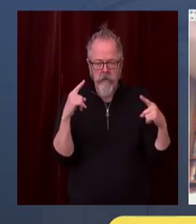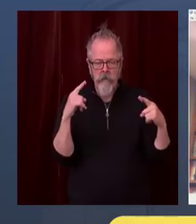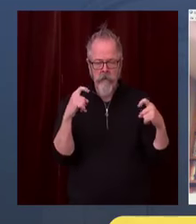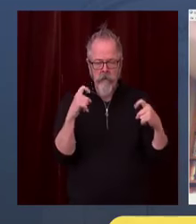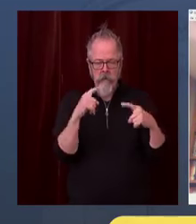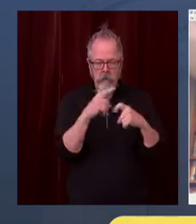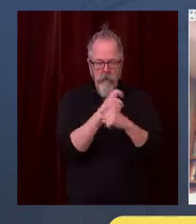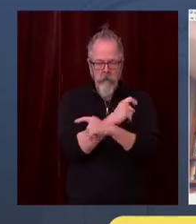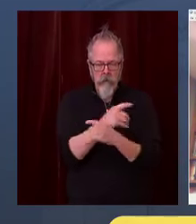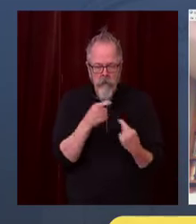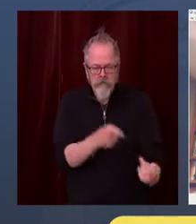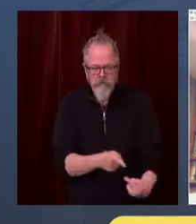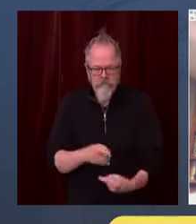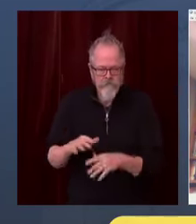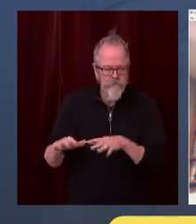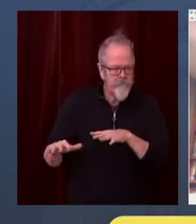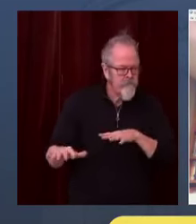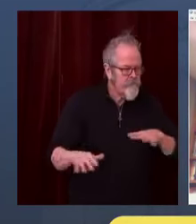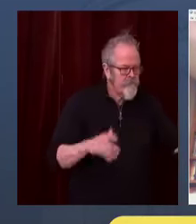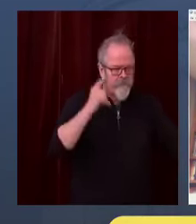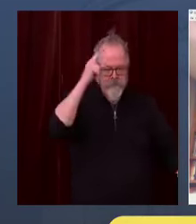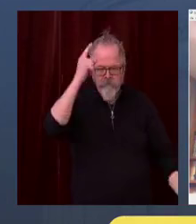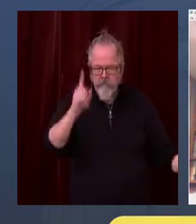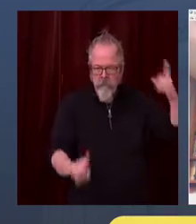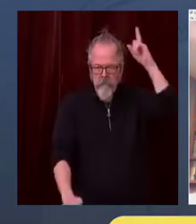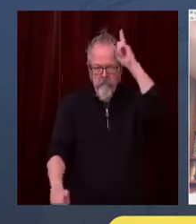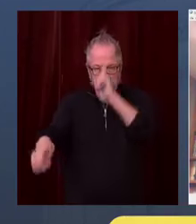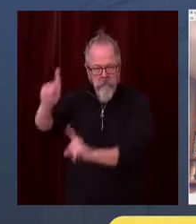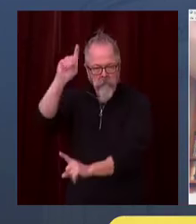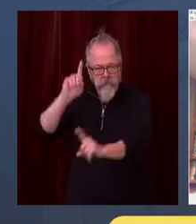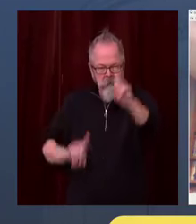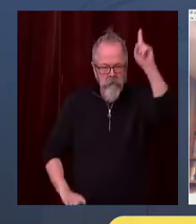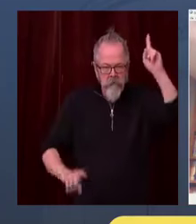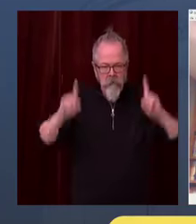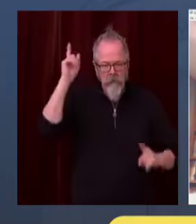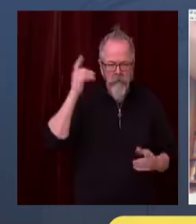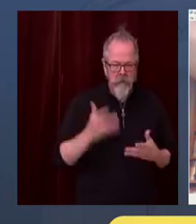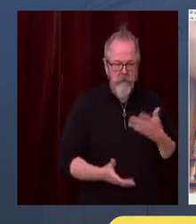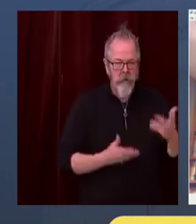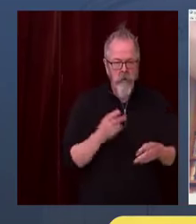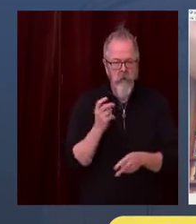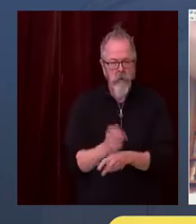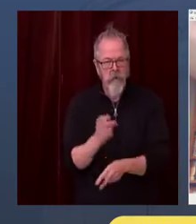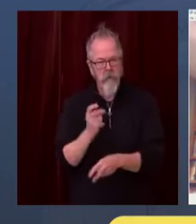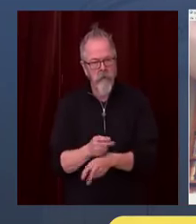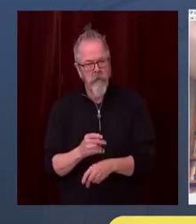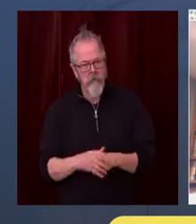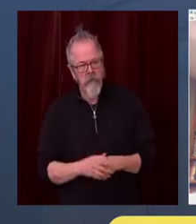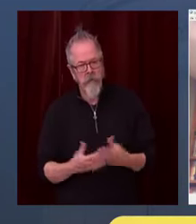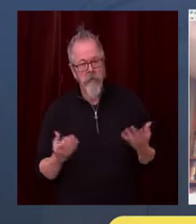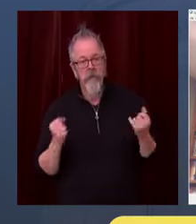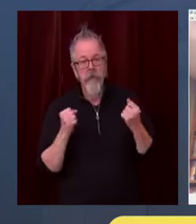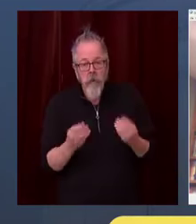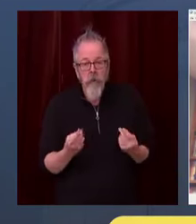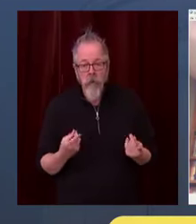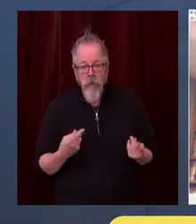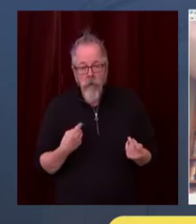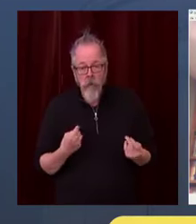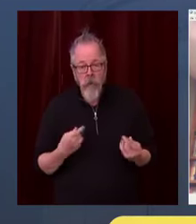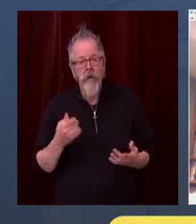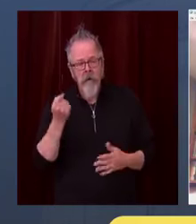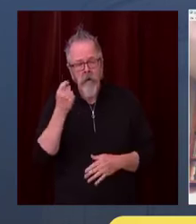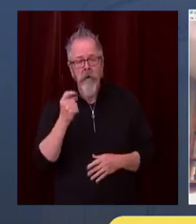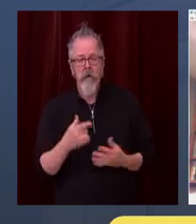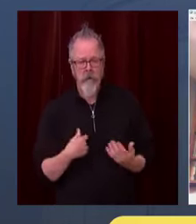have the ability to do that. So I think people need to understand that there are lots of limitations to the data.